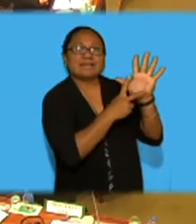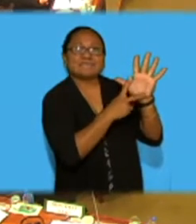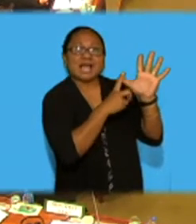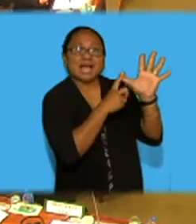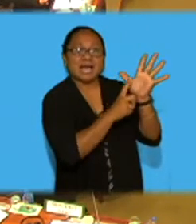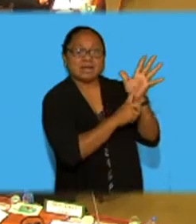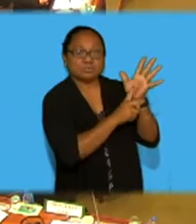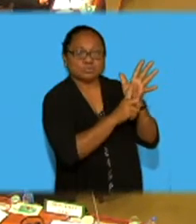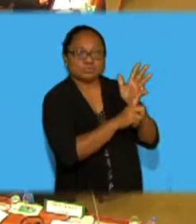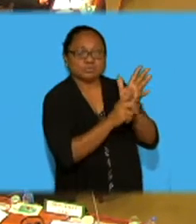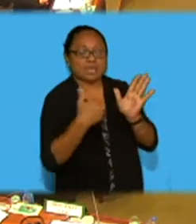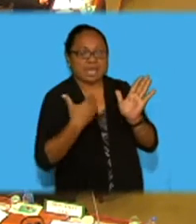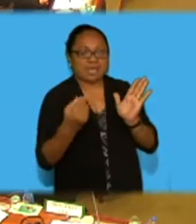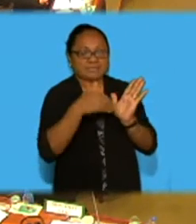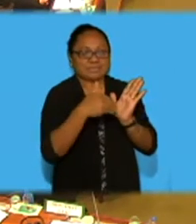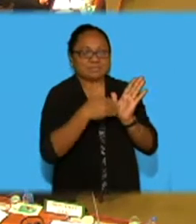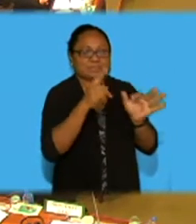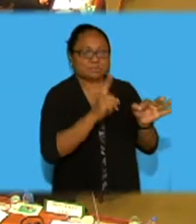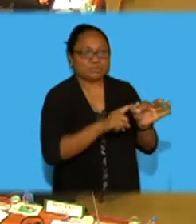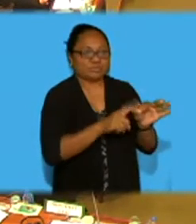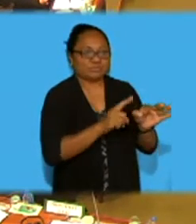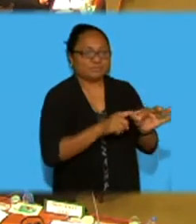Supplementary question, Madam Speaker.